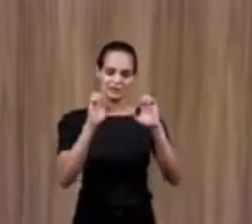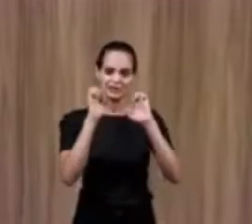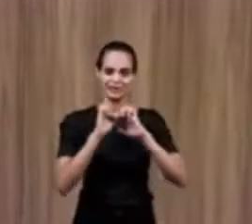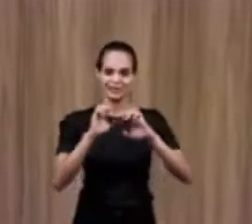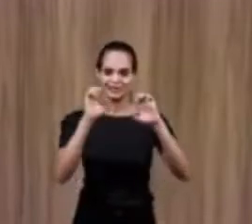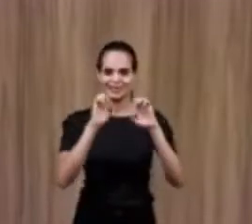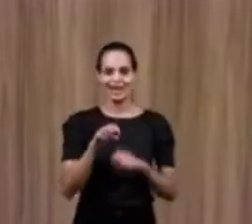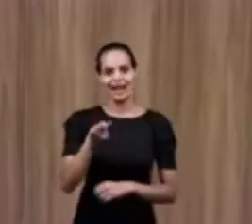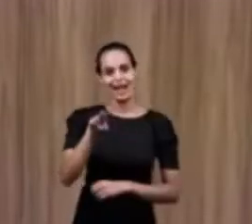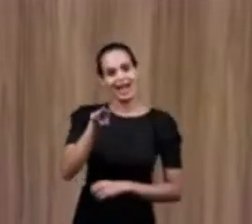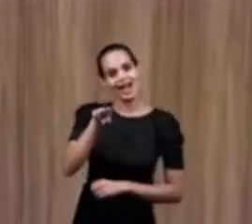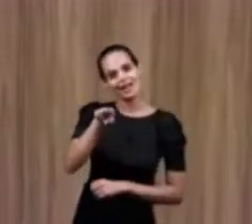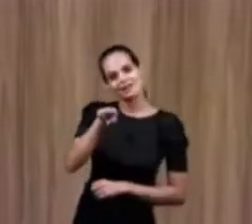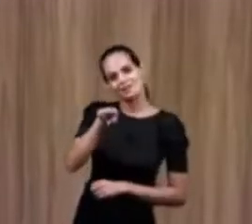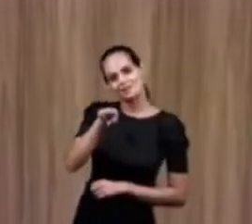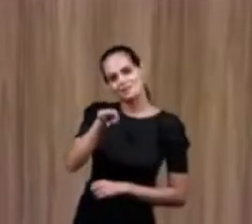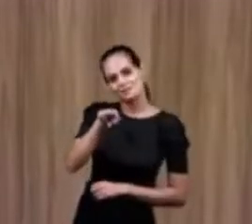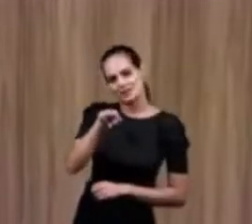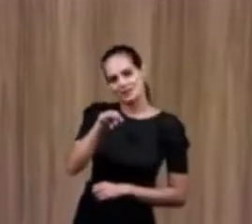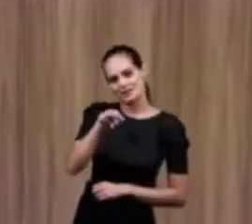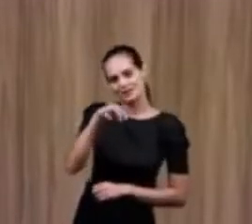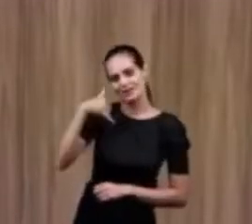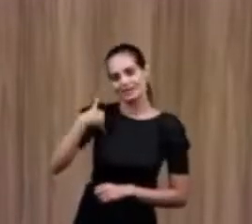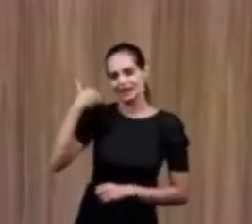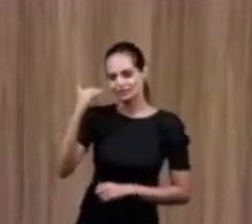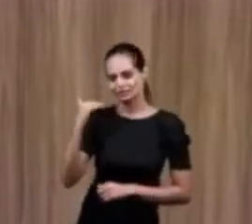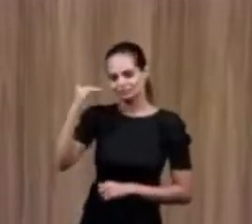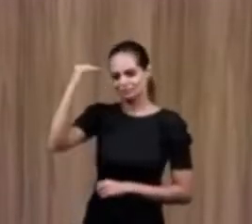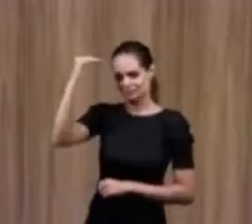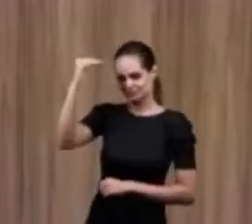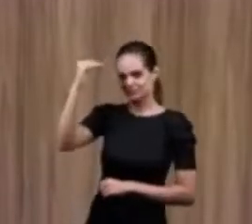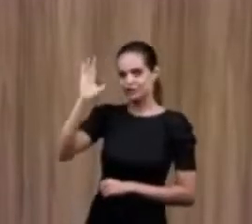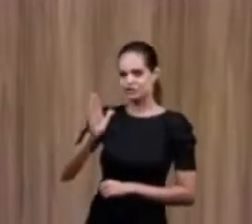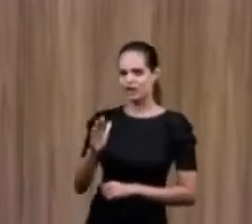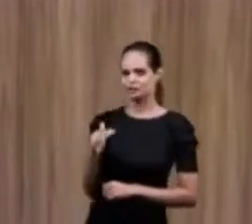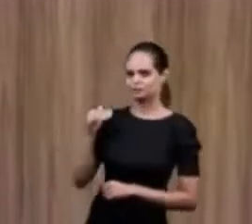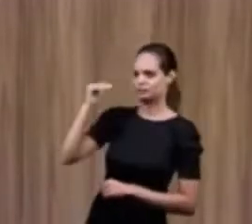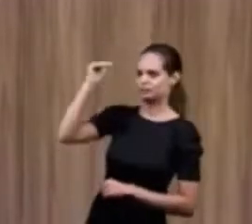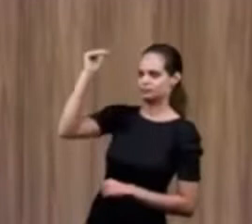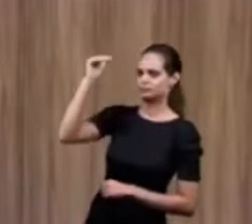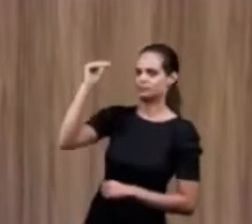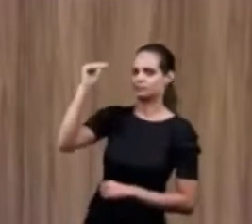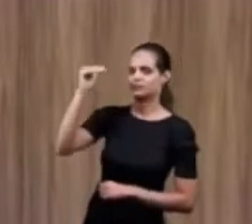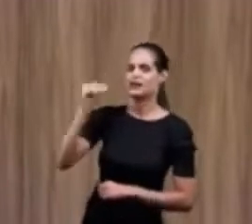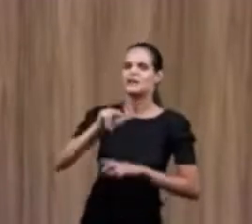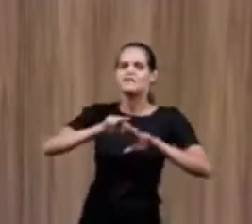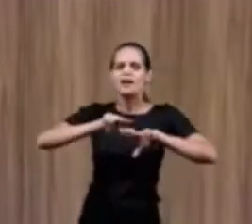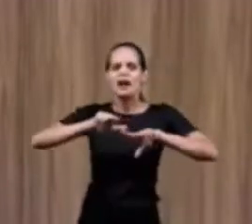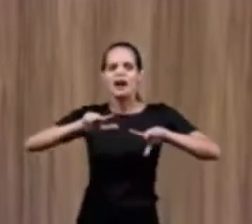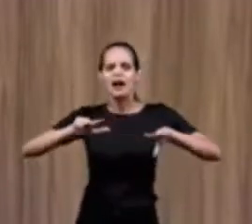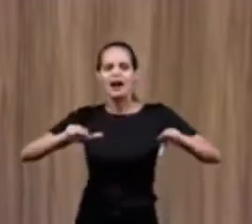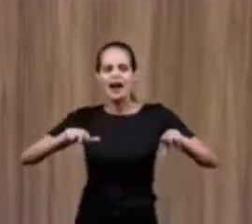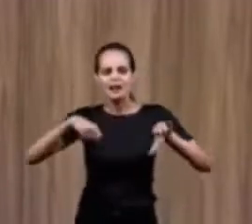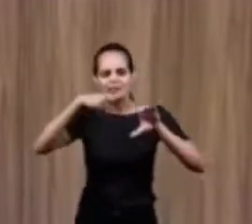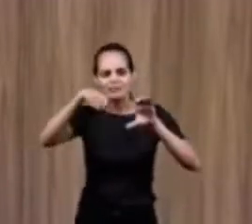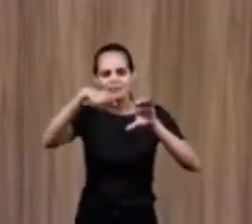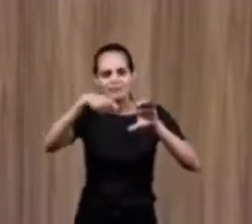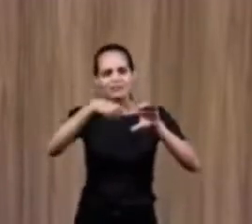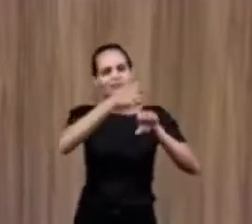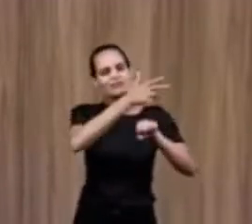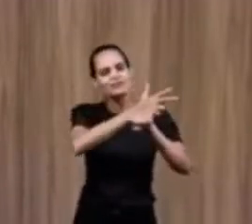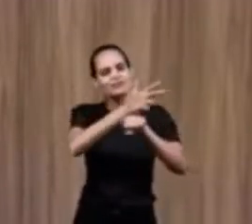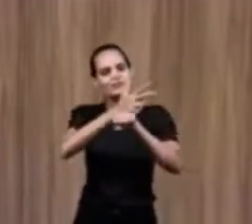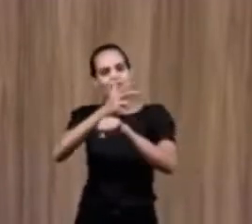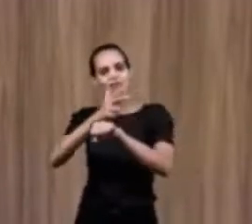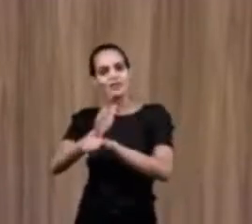Focus. Is. To evangelize. Her older. Sister. Who is an adult. She's been sending. lot of. Videos. To her.